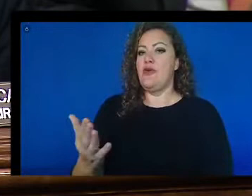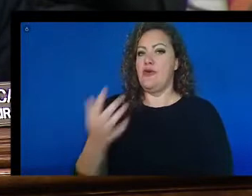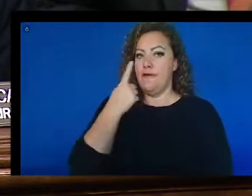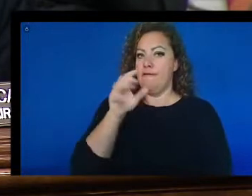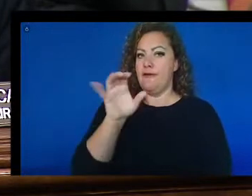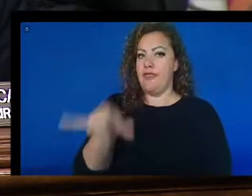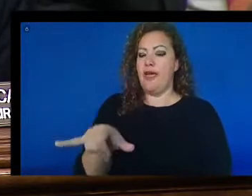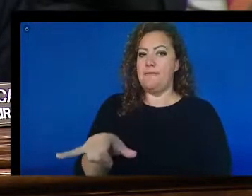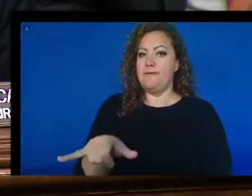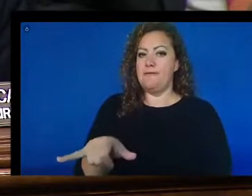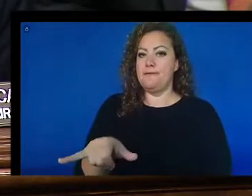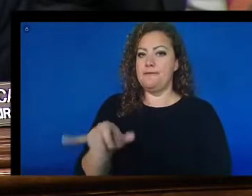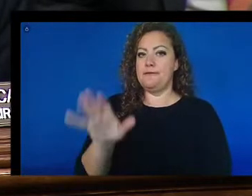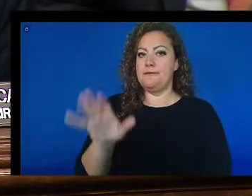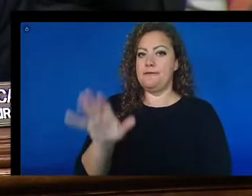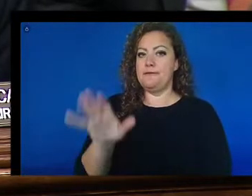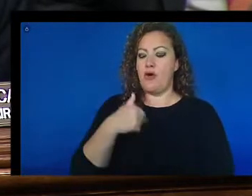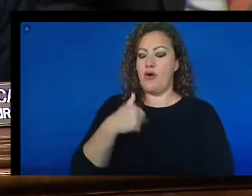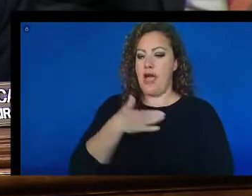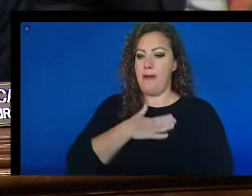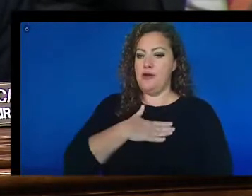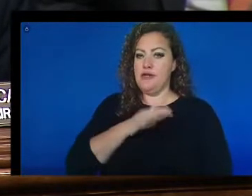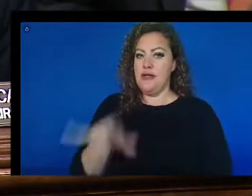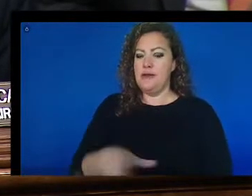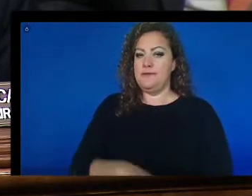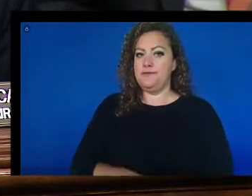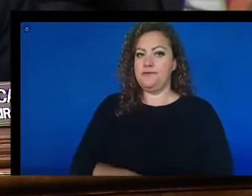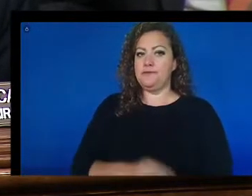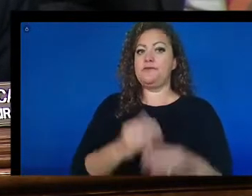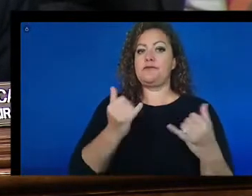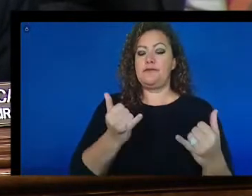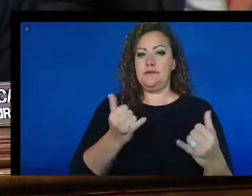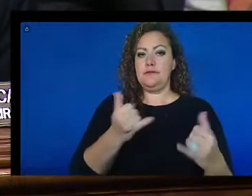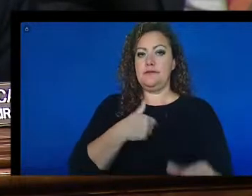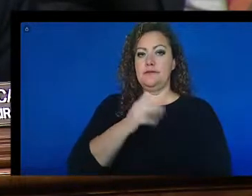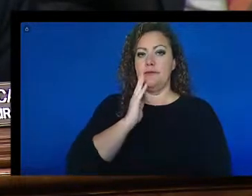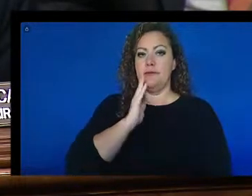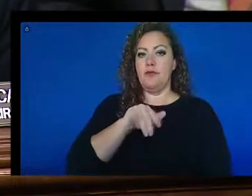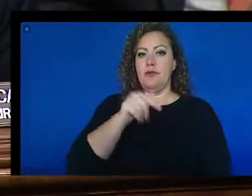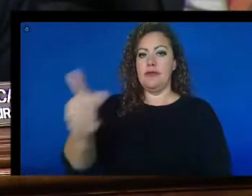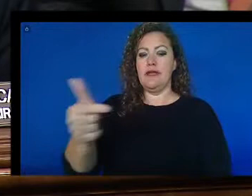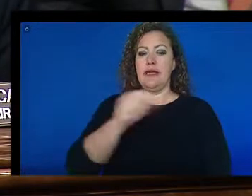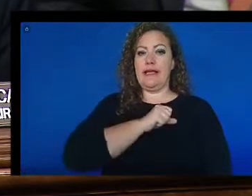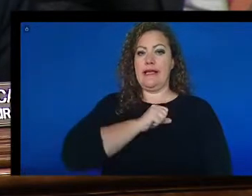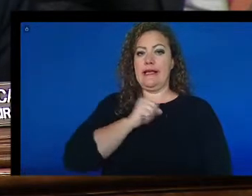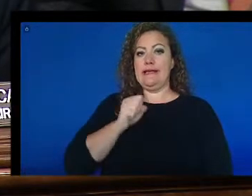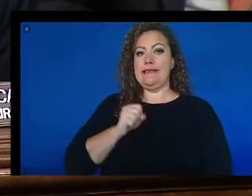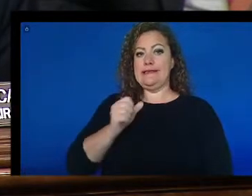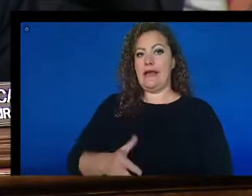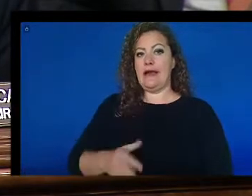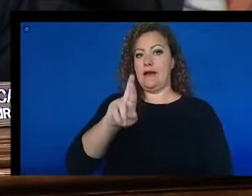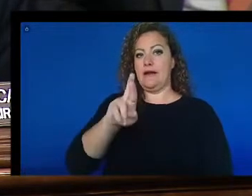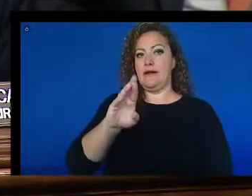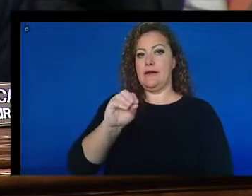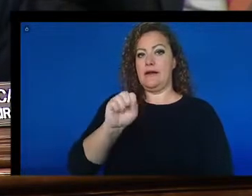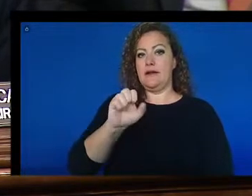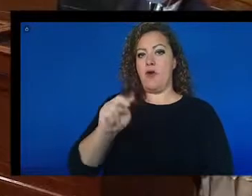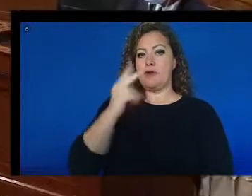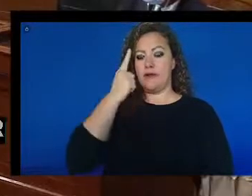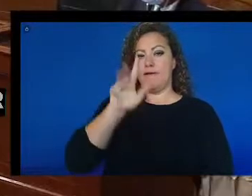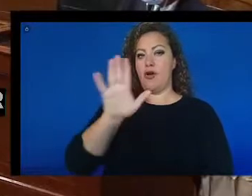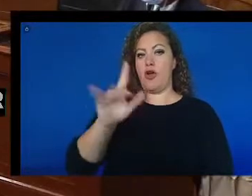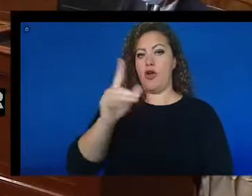testimony. appreciate it. We'll now turn next to Senator Rosen for her questions.